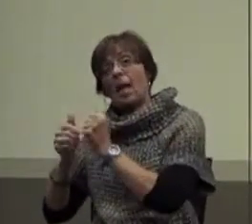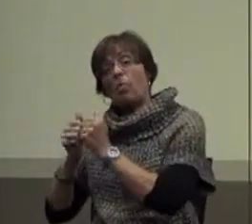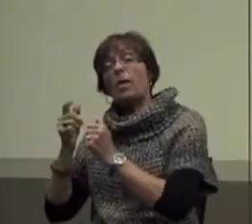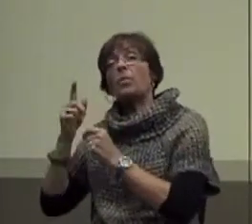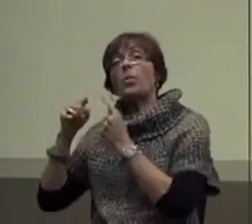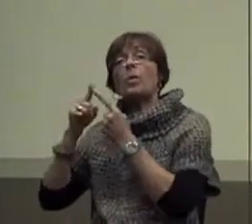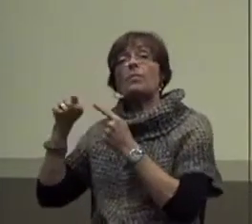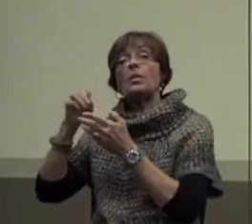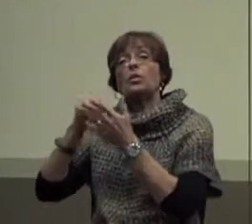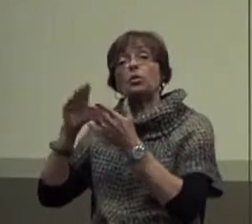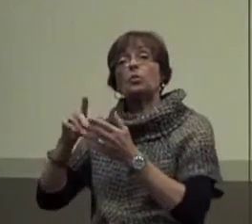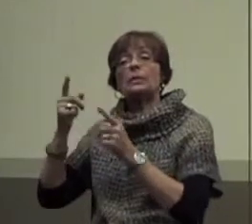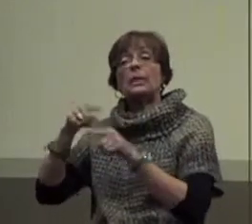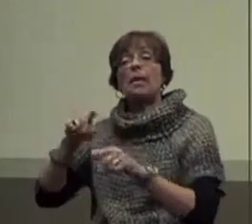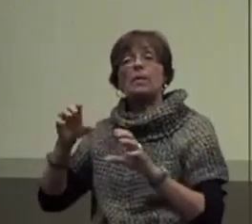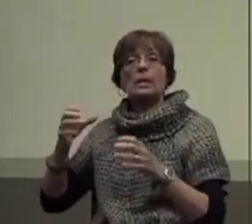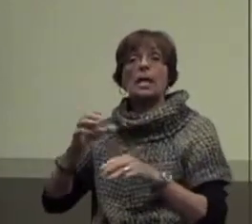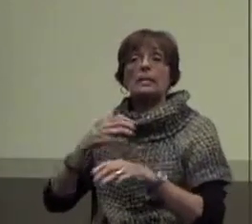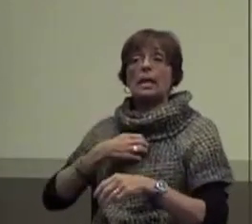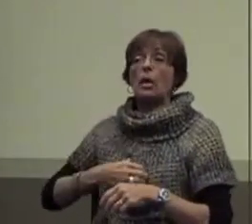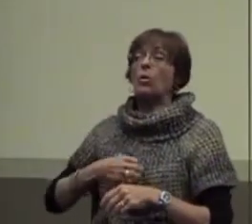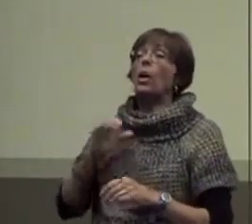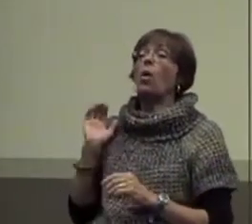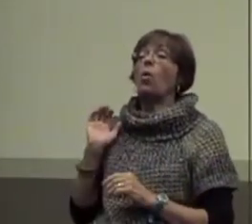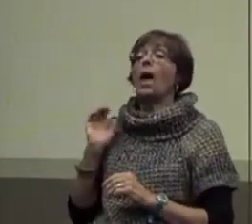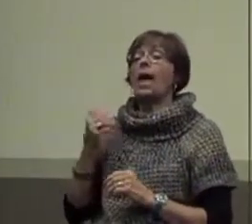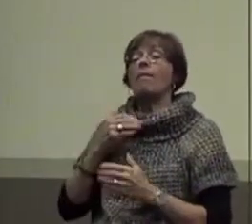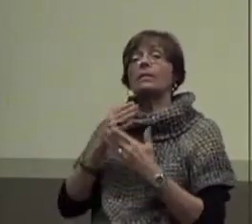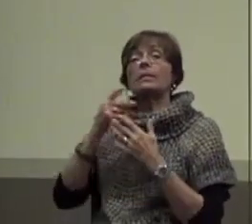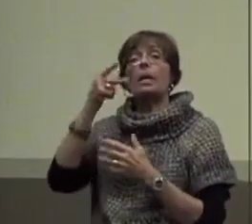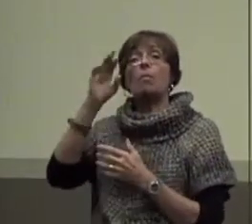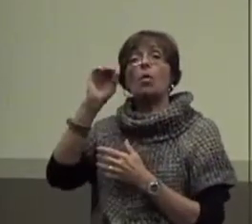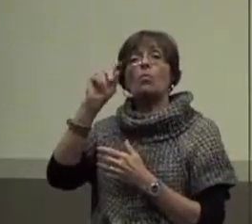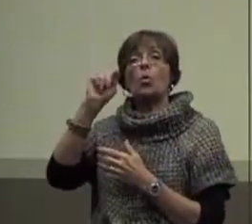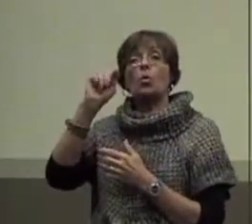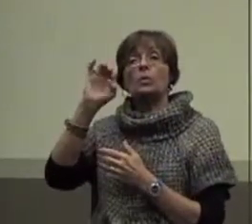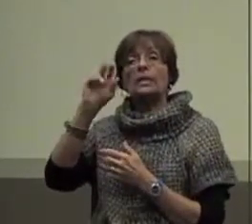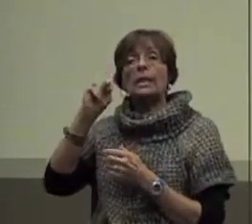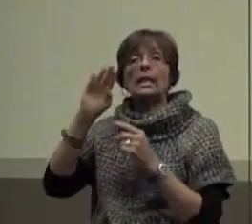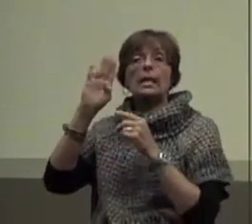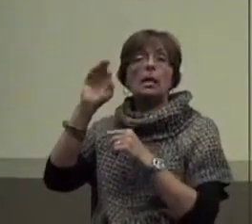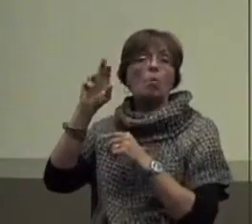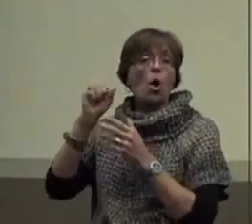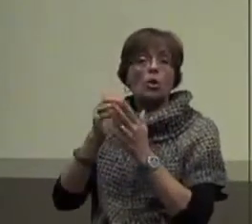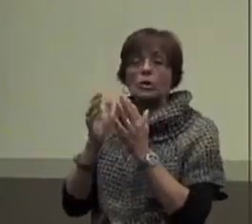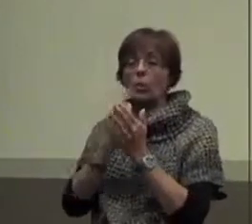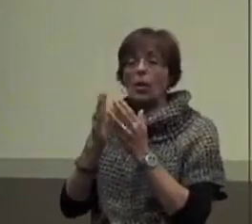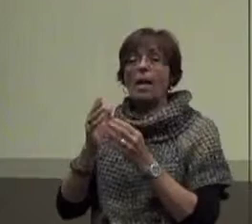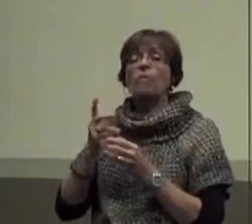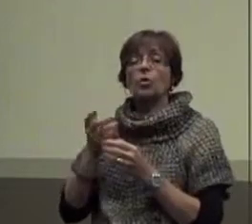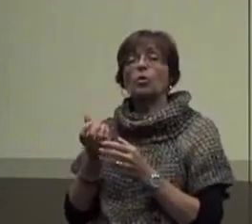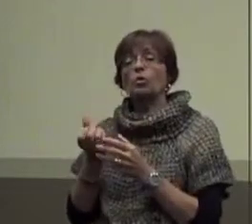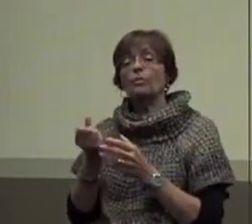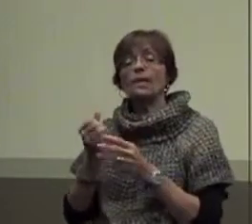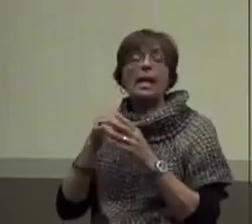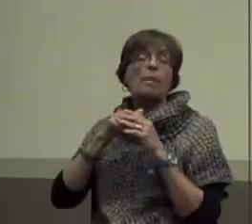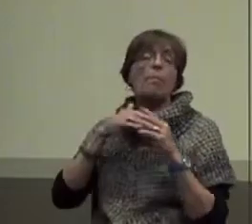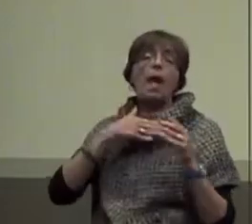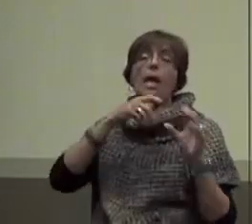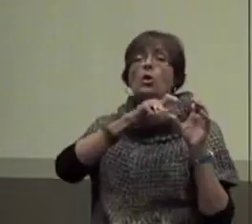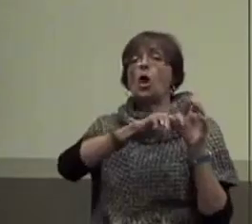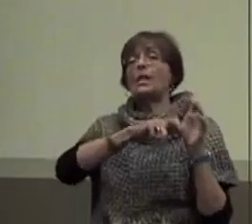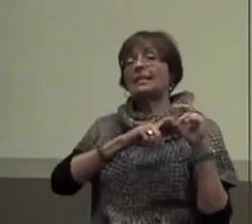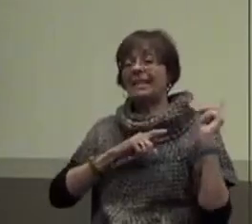know students come to class hungry, oh, I have some protein bars or whatever in my closet.